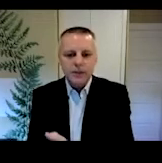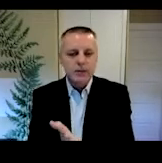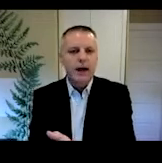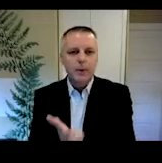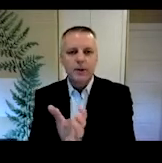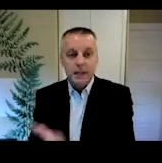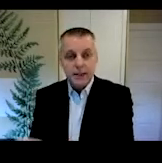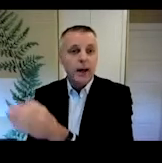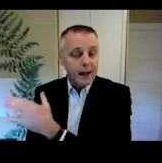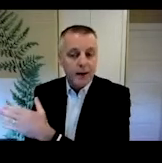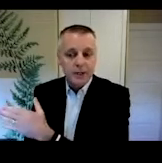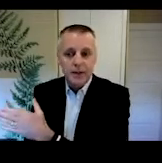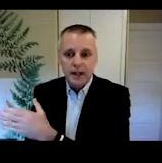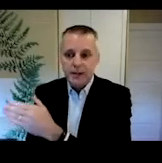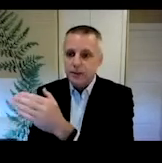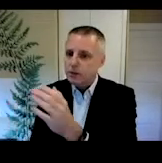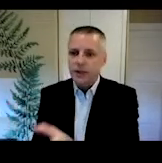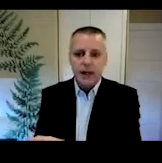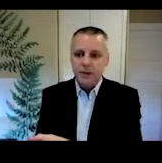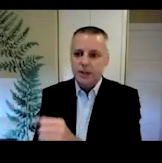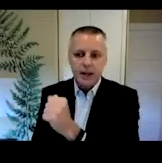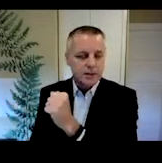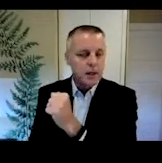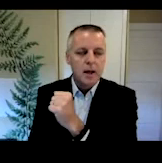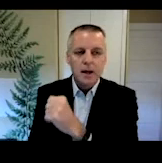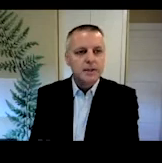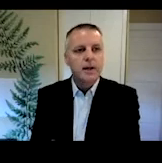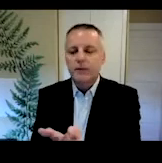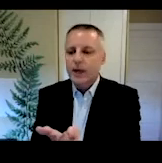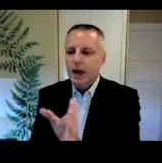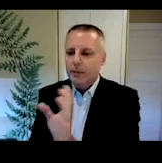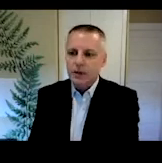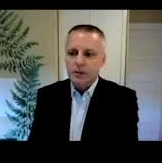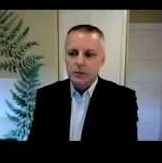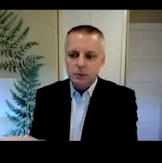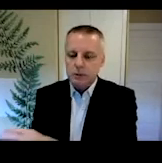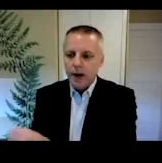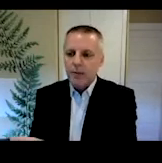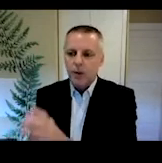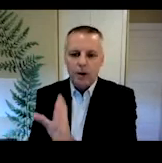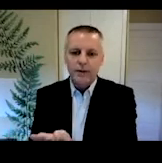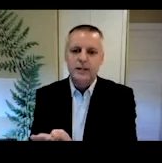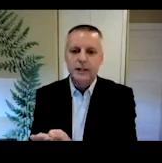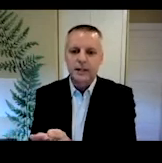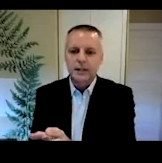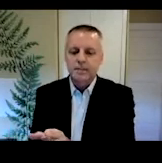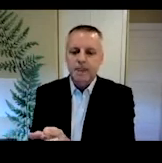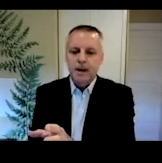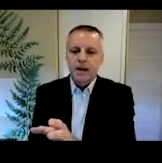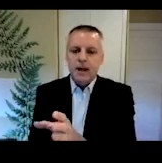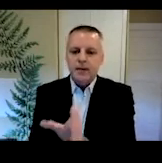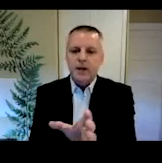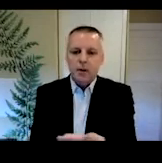thousands of hours inside and outside of the classroom doing language tests, studying vocab, doing grammar, all of these things.